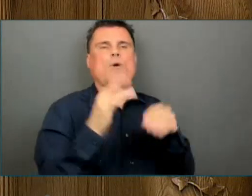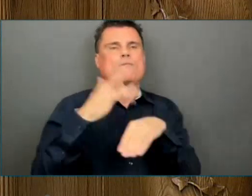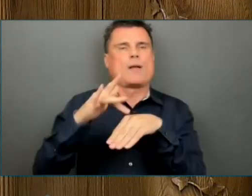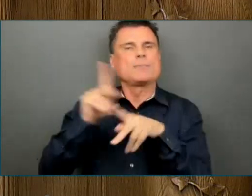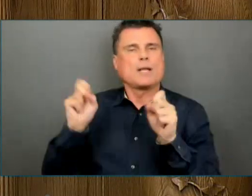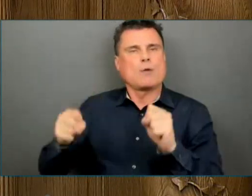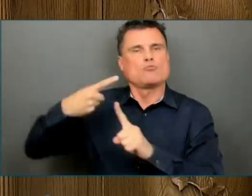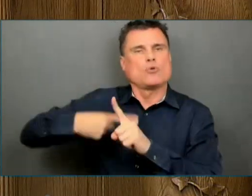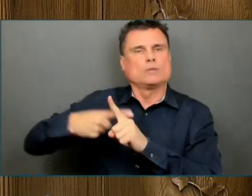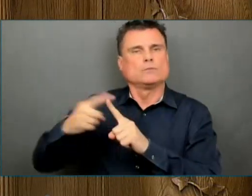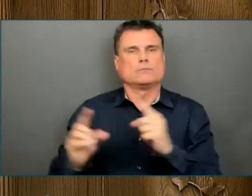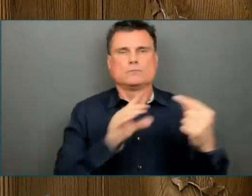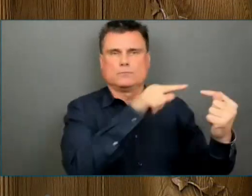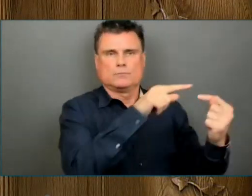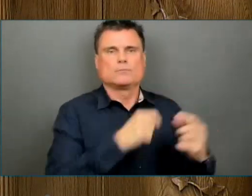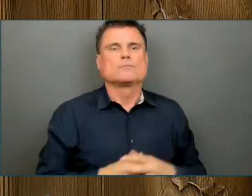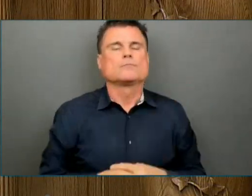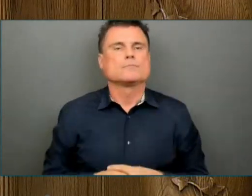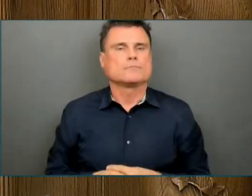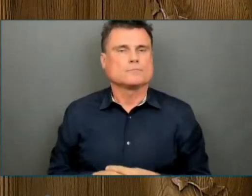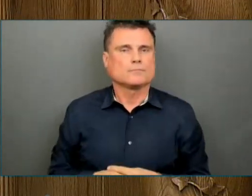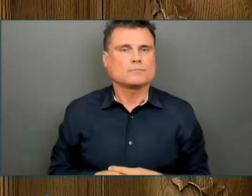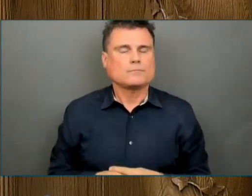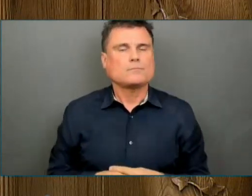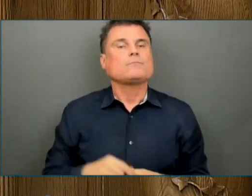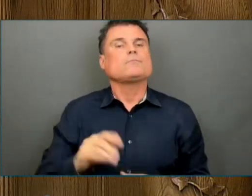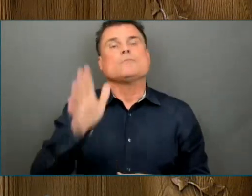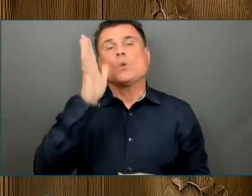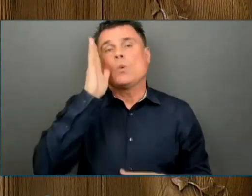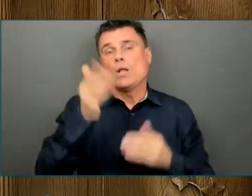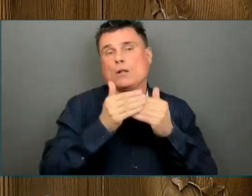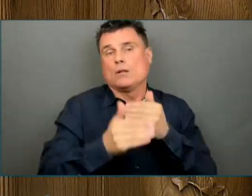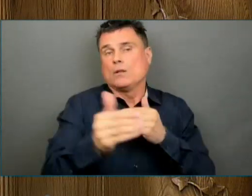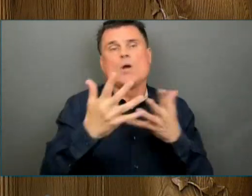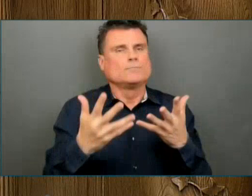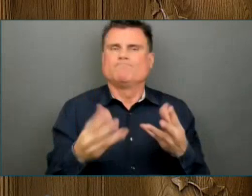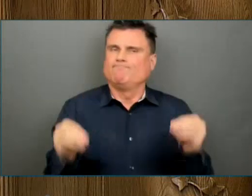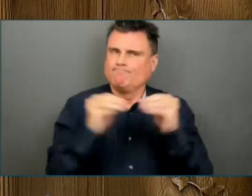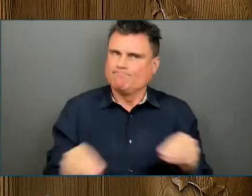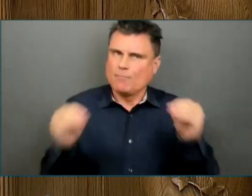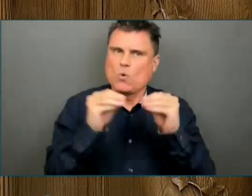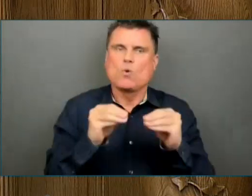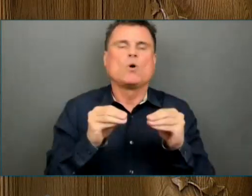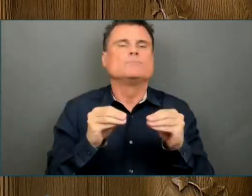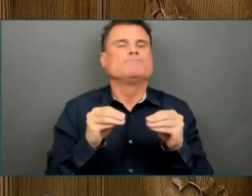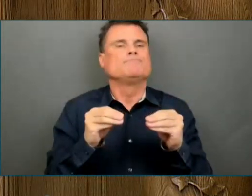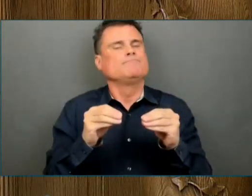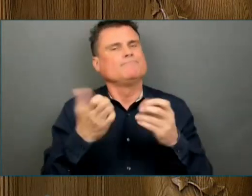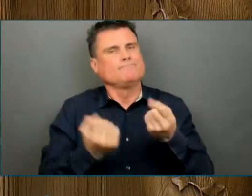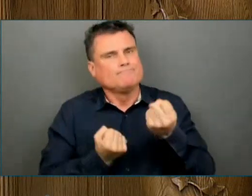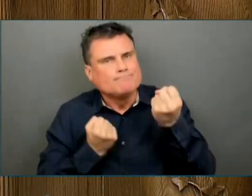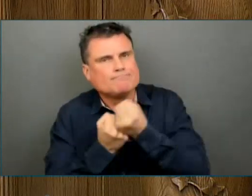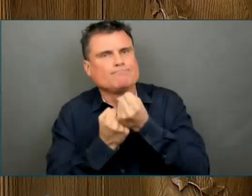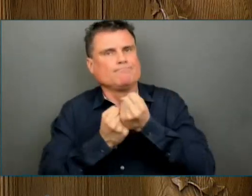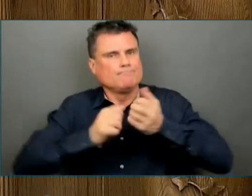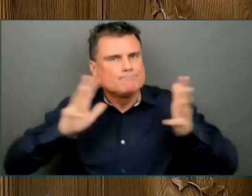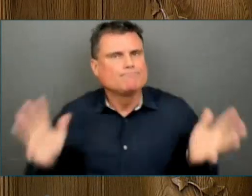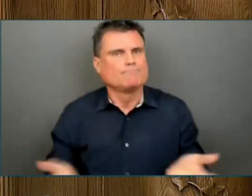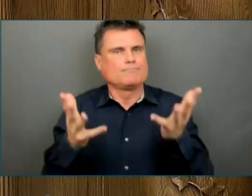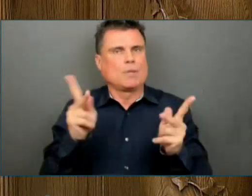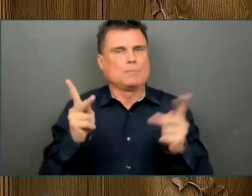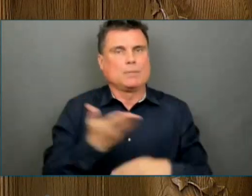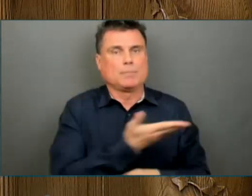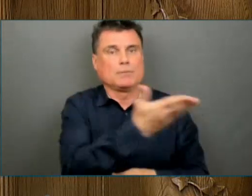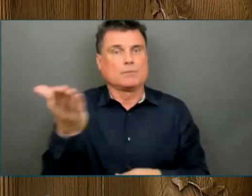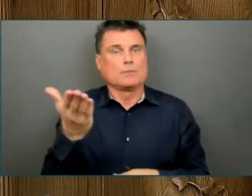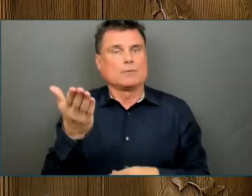life more affordable for people. Changes at ICBC will deliver a 20% cut to car insurance rates. The